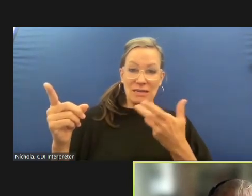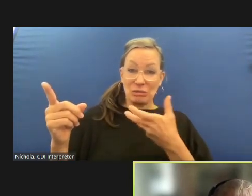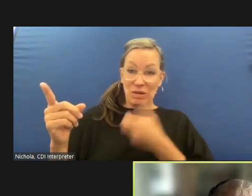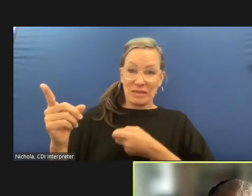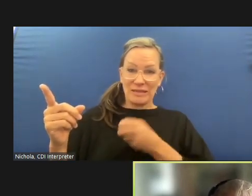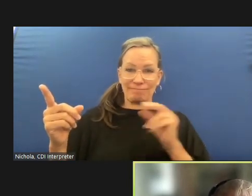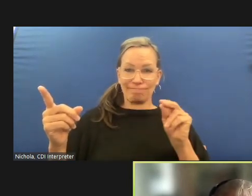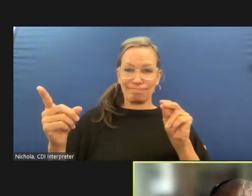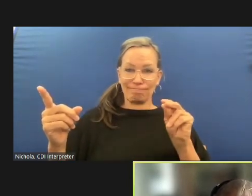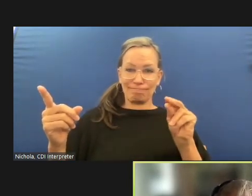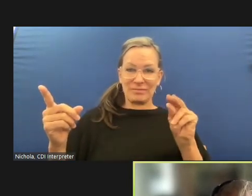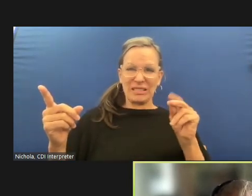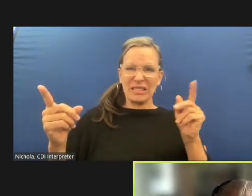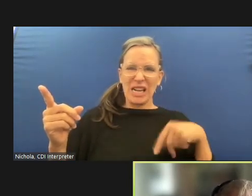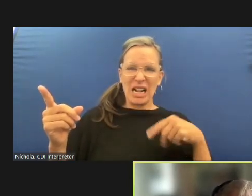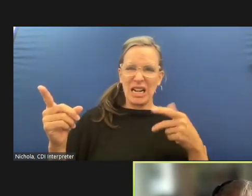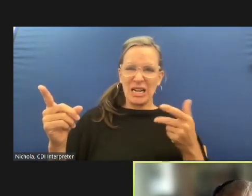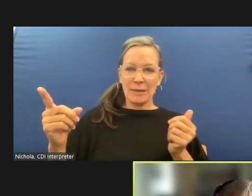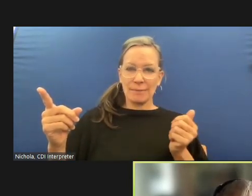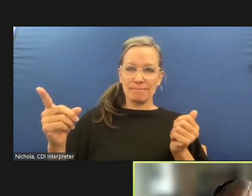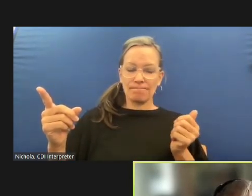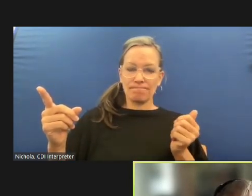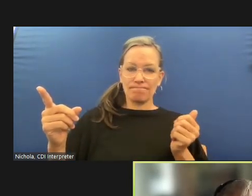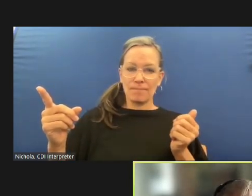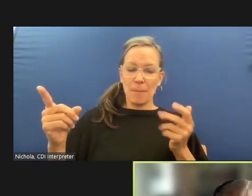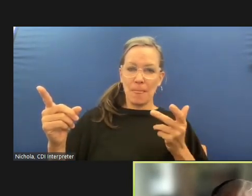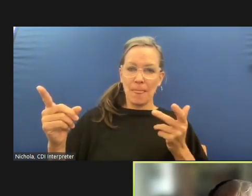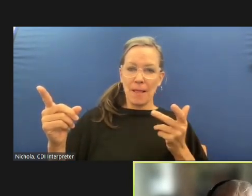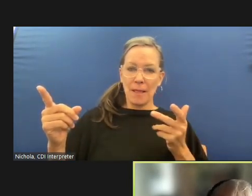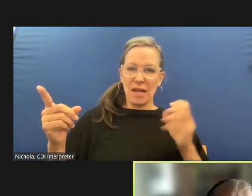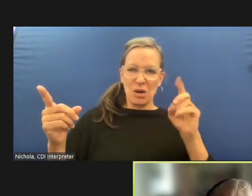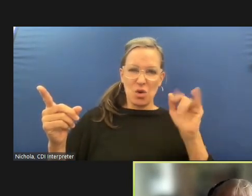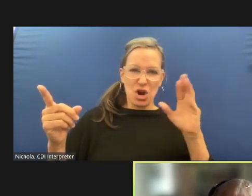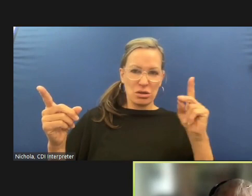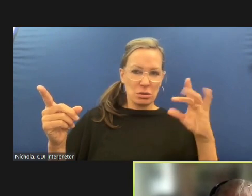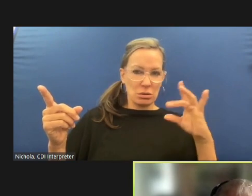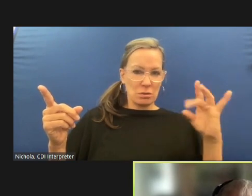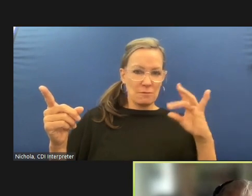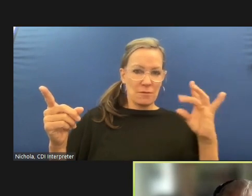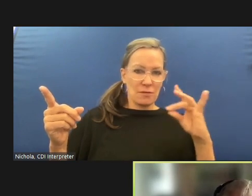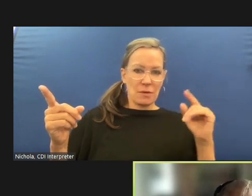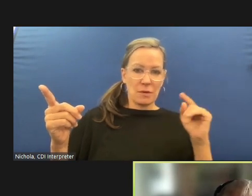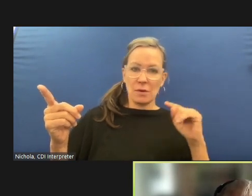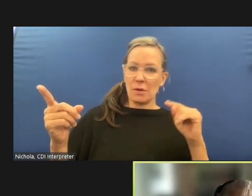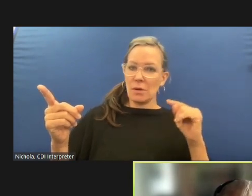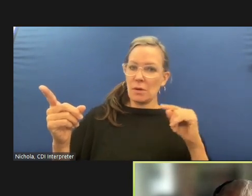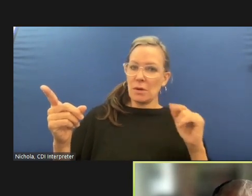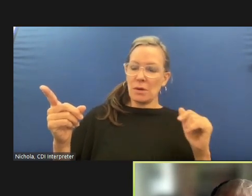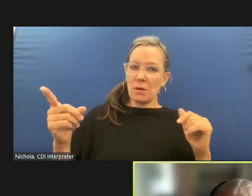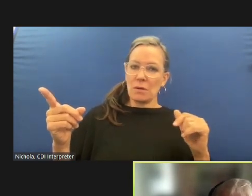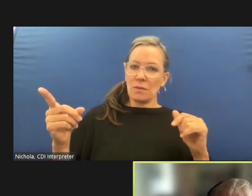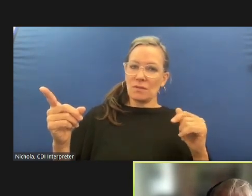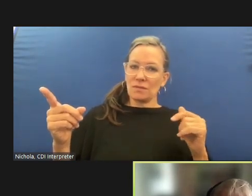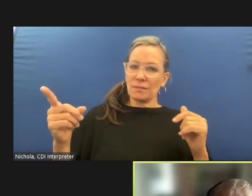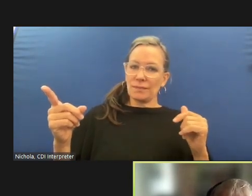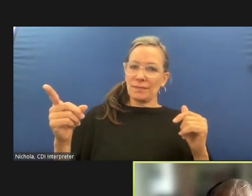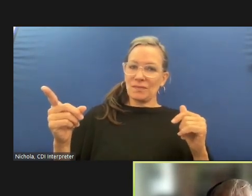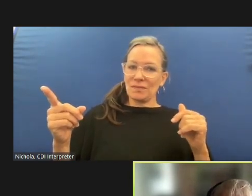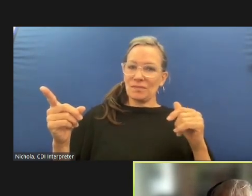at this point and even playing field i think you'll learn at least with respect to much of the community